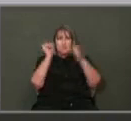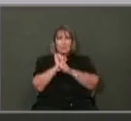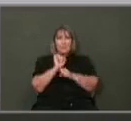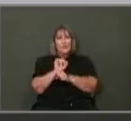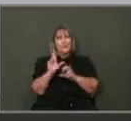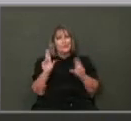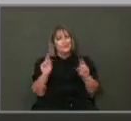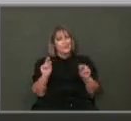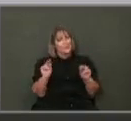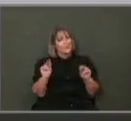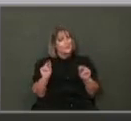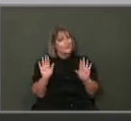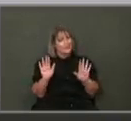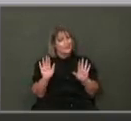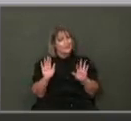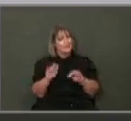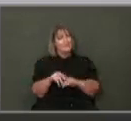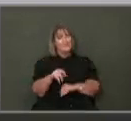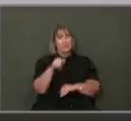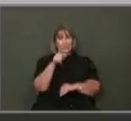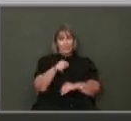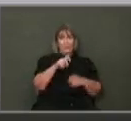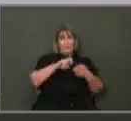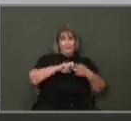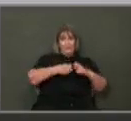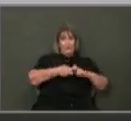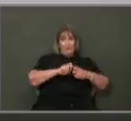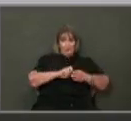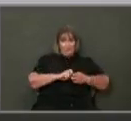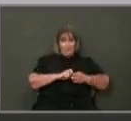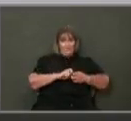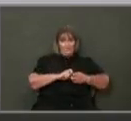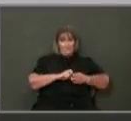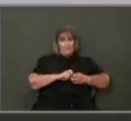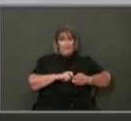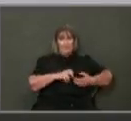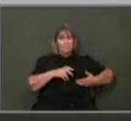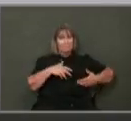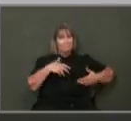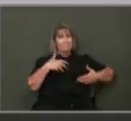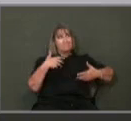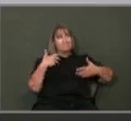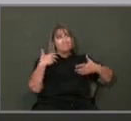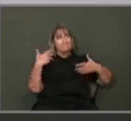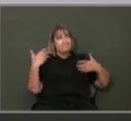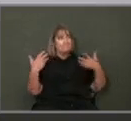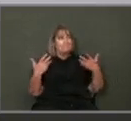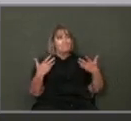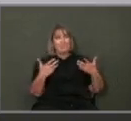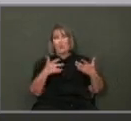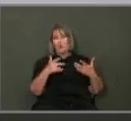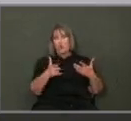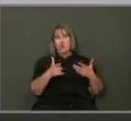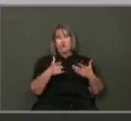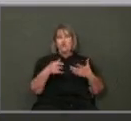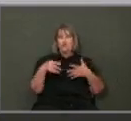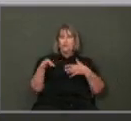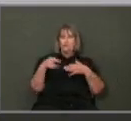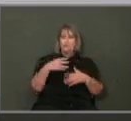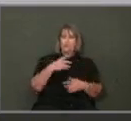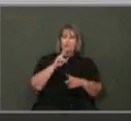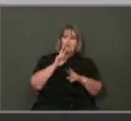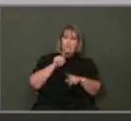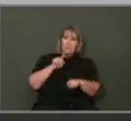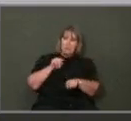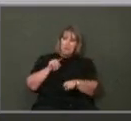So if you have an issue or trouble getting a proper response, the